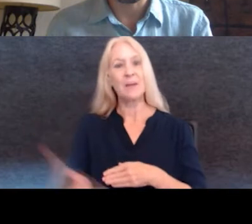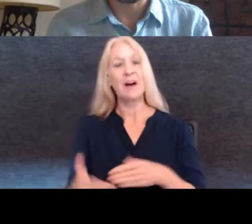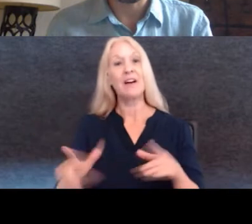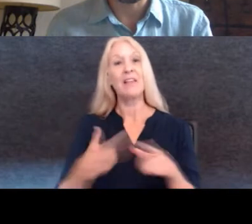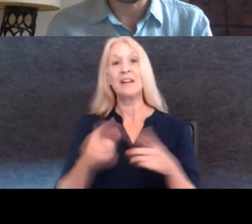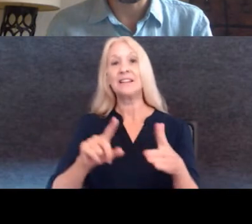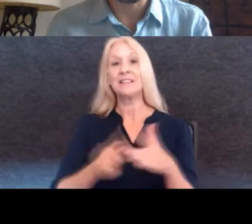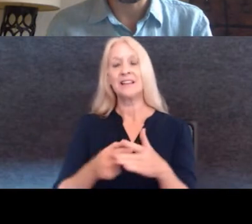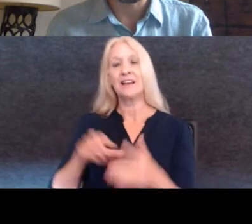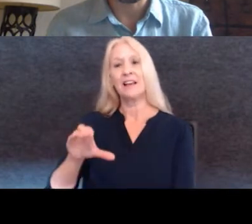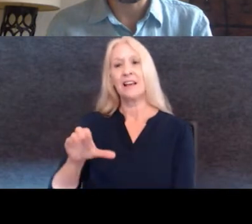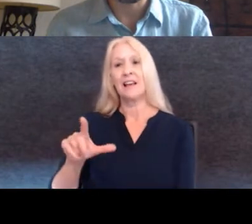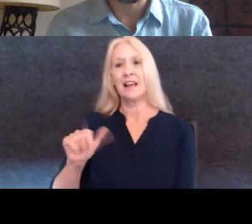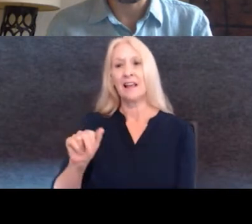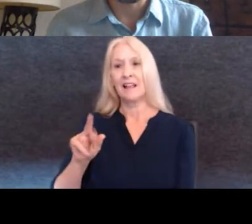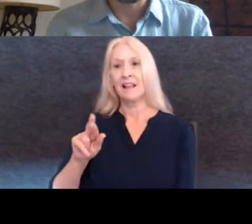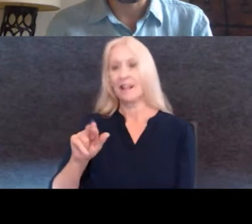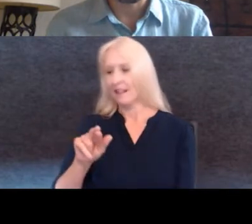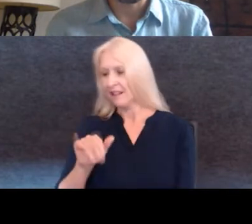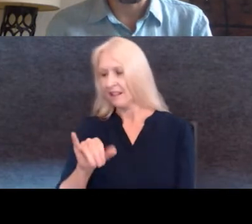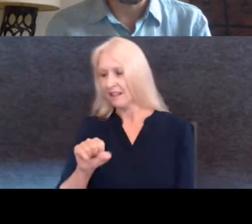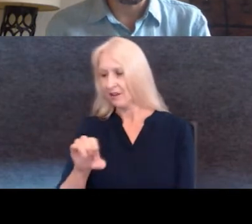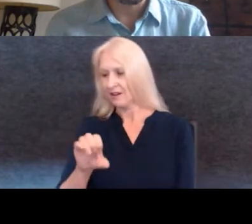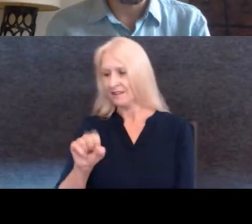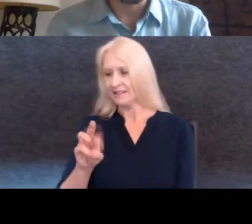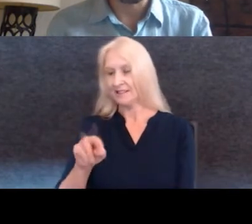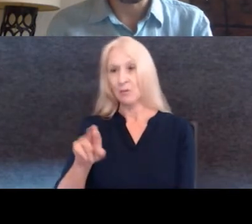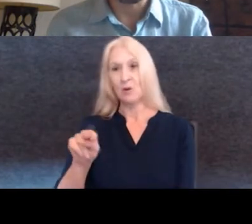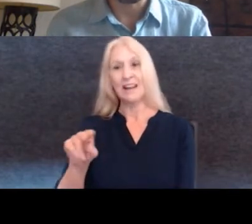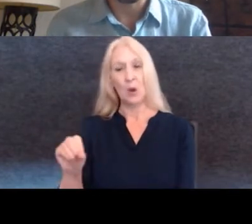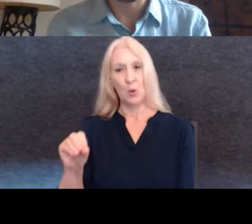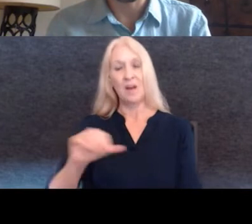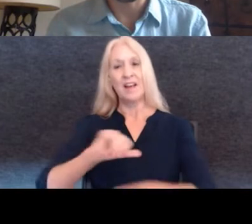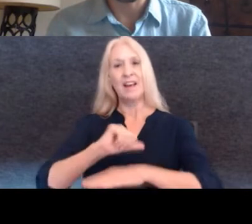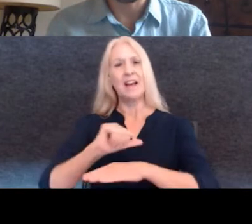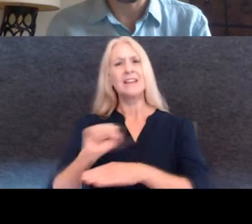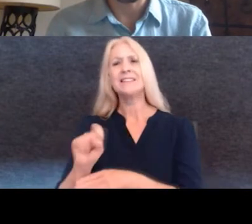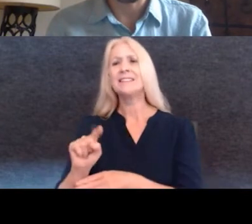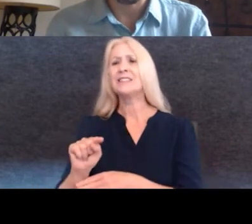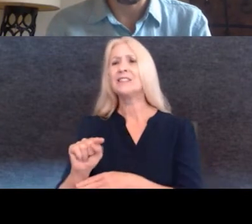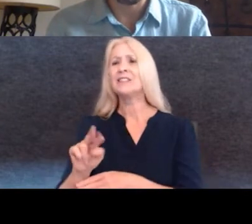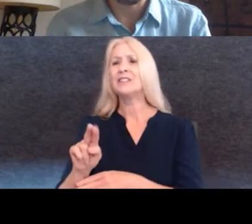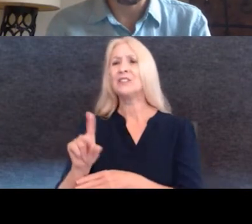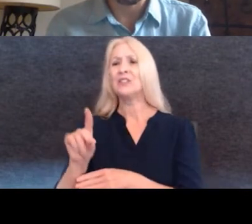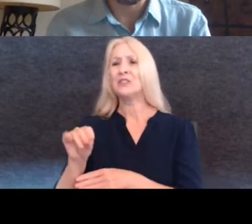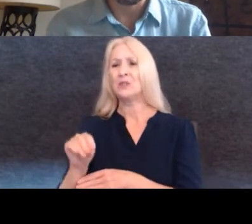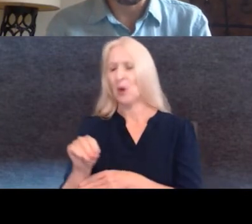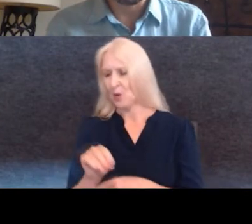start with Clarice Semerene, founder of Studio Clarice. Is it, how do I say that? I say Clarice?